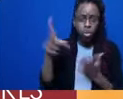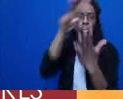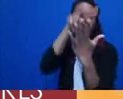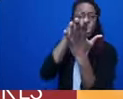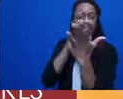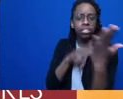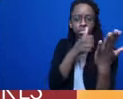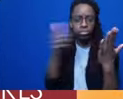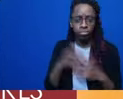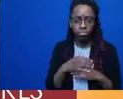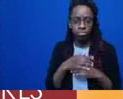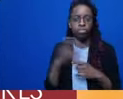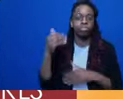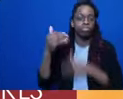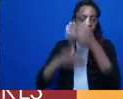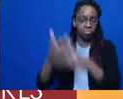Next slide.